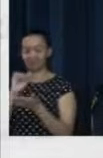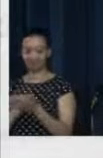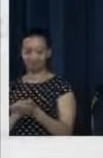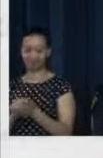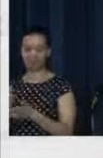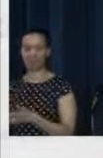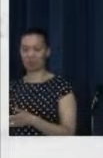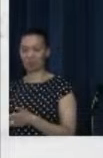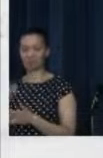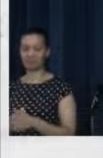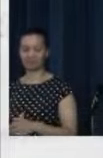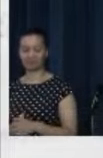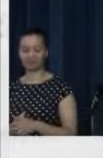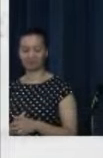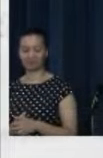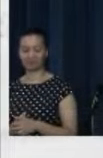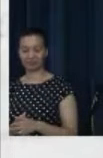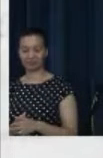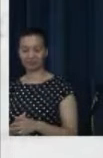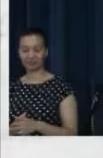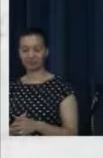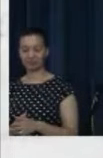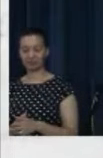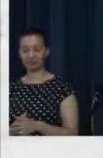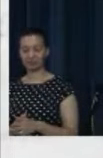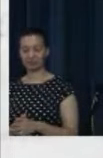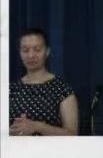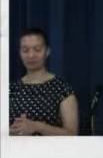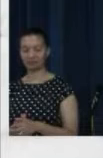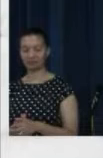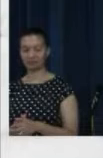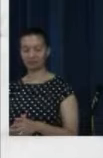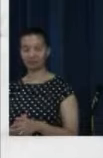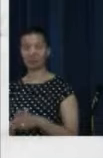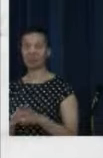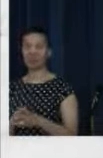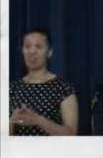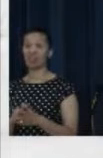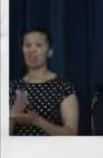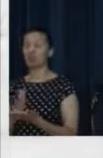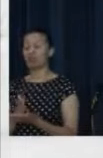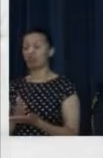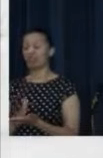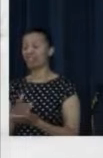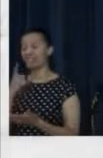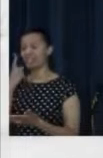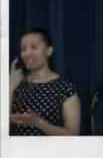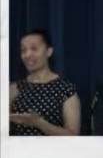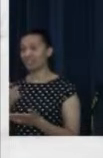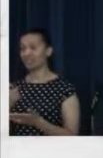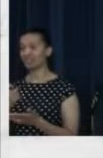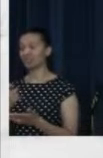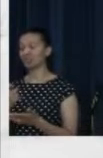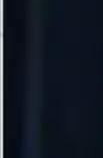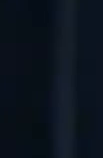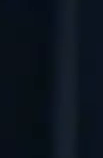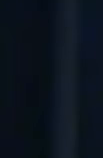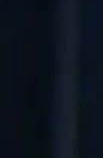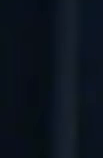Now, if the truth be told, we can spend weeks unpacking these 11 verses.